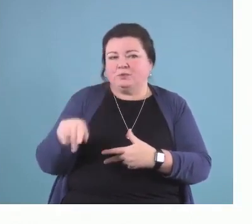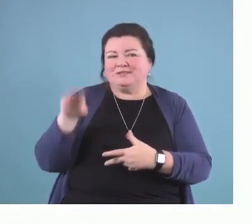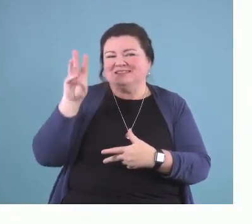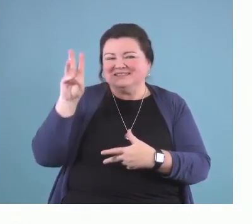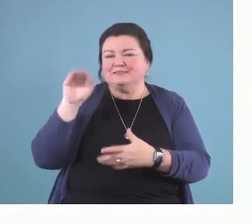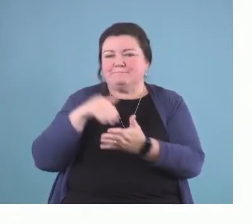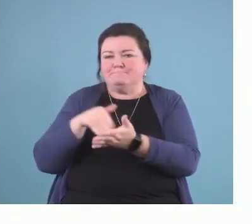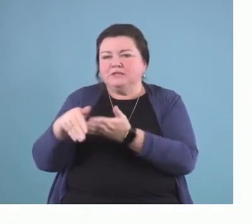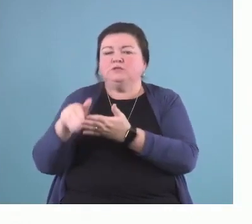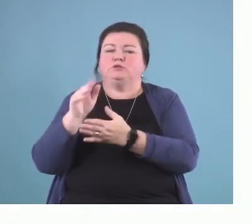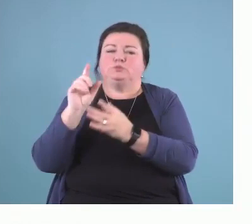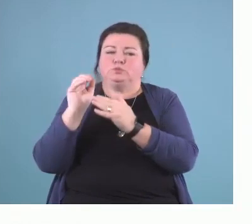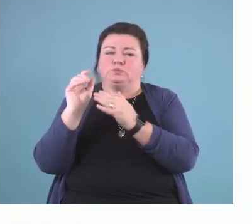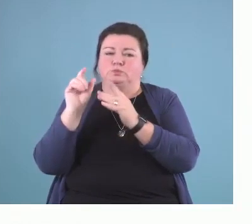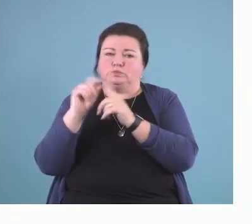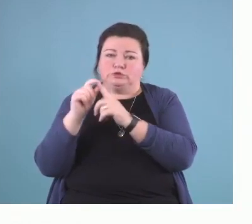words.